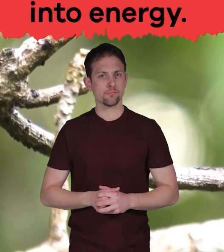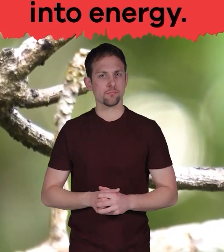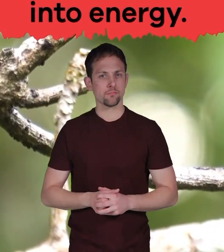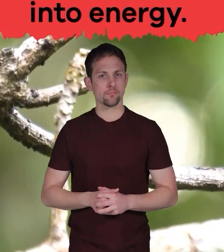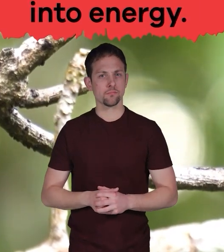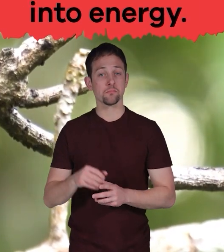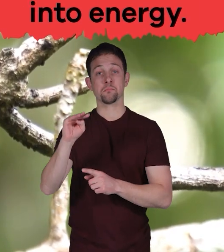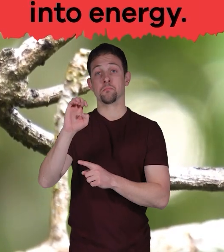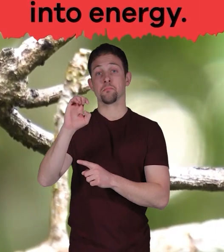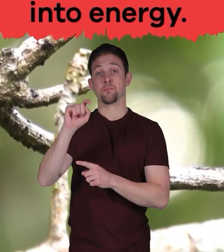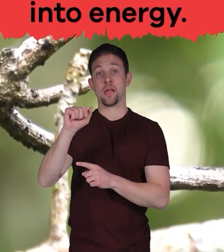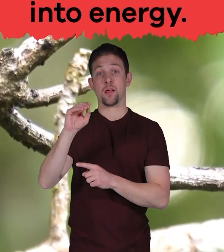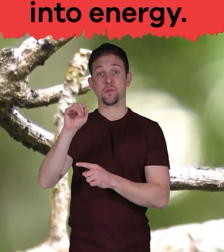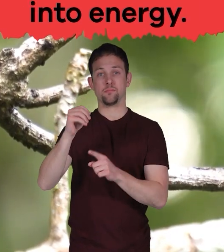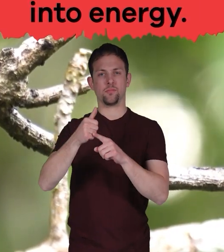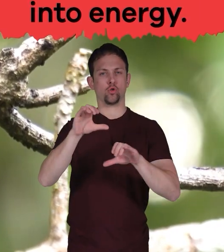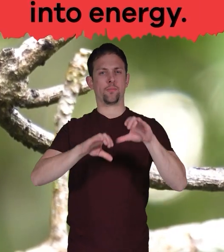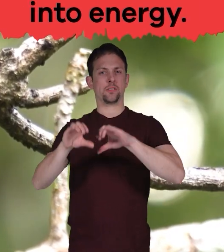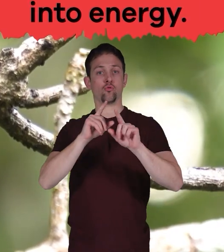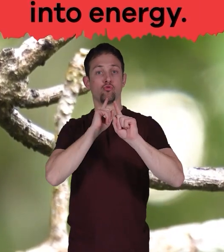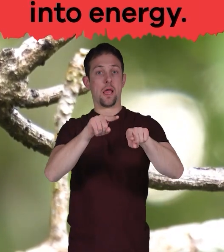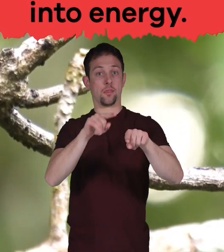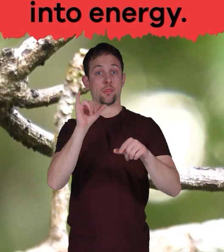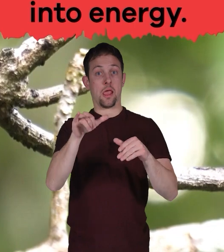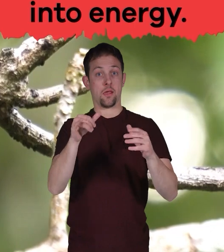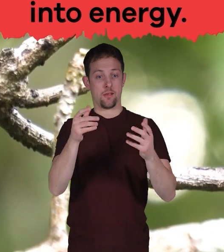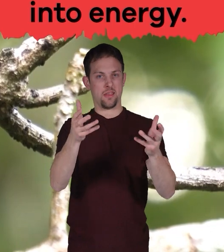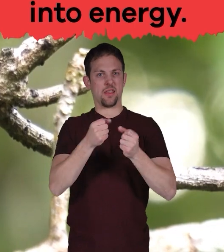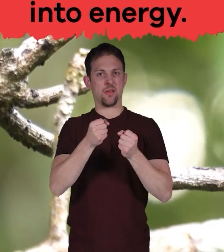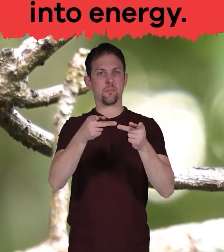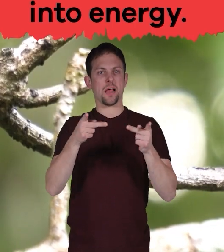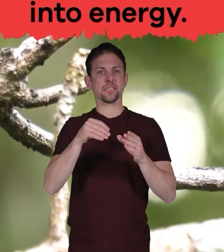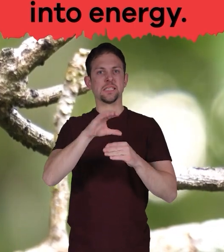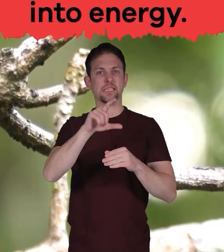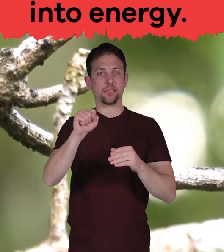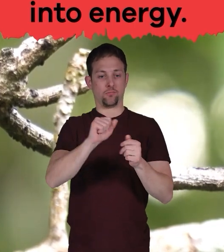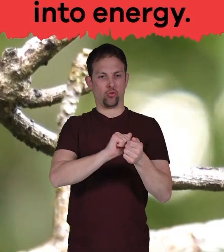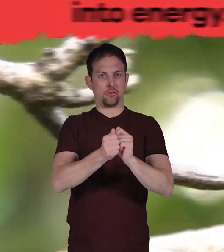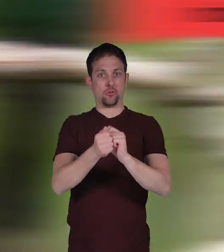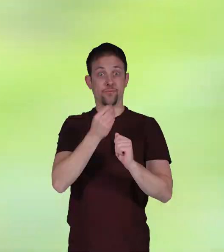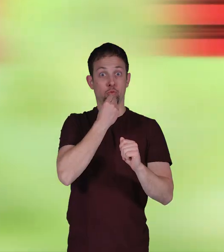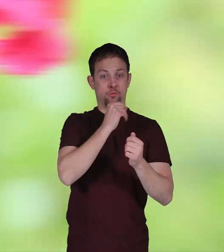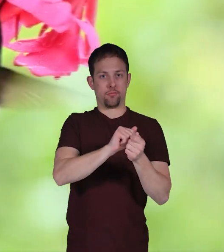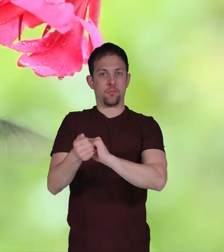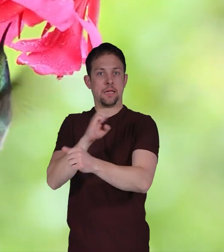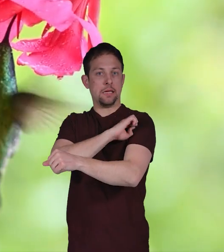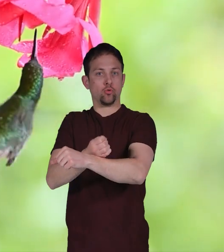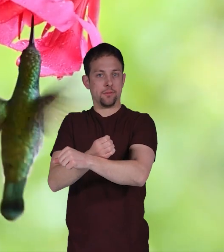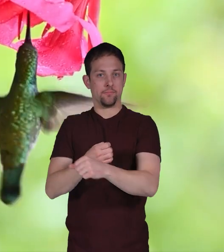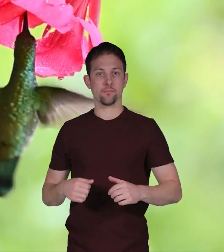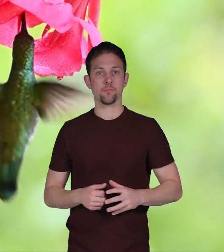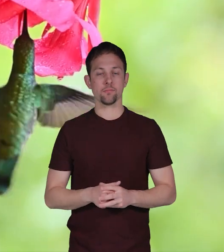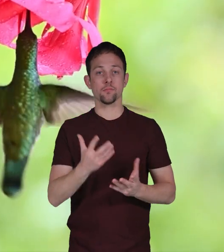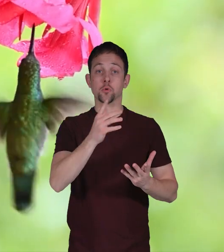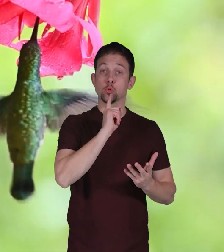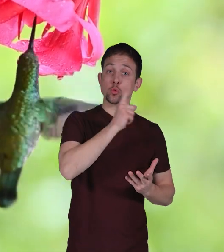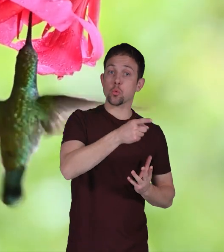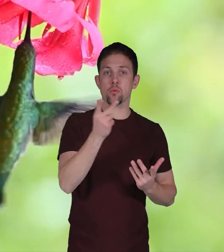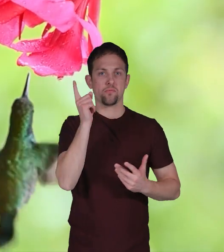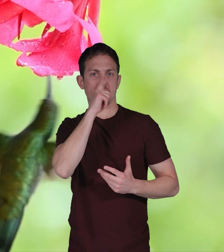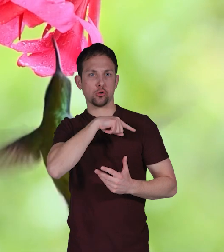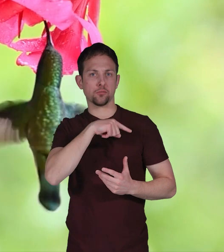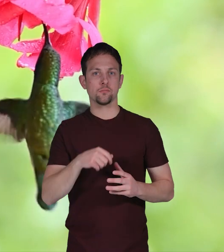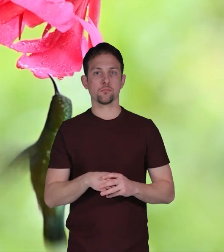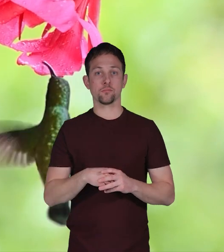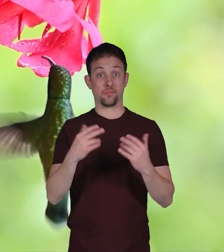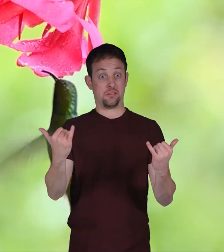Metabolism is the chemical reactions that take place in cells to change food into energy. True or false At